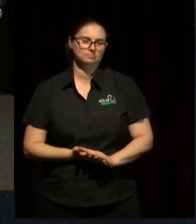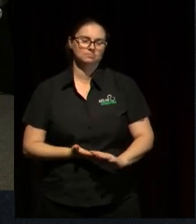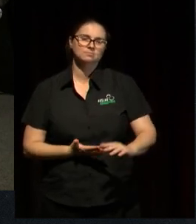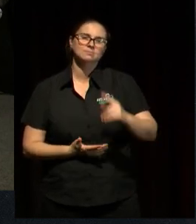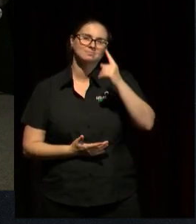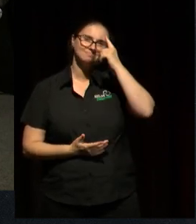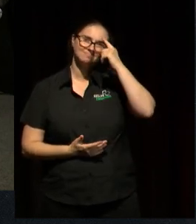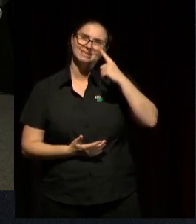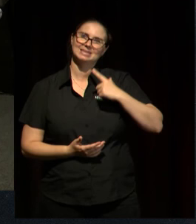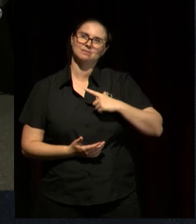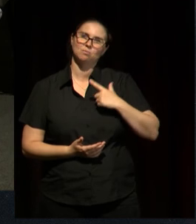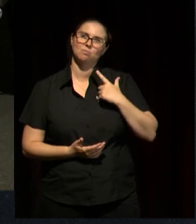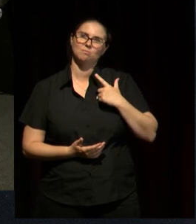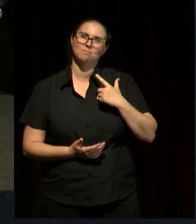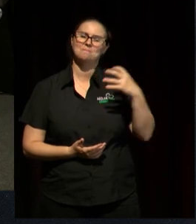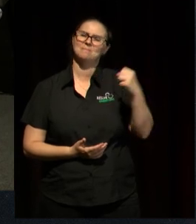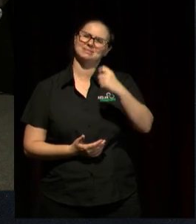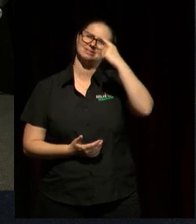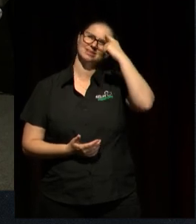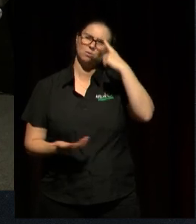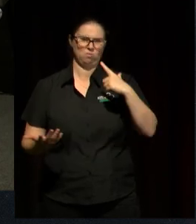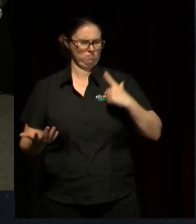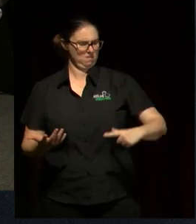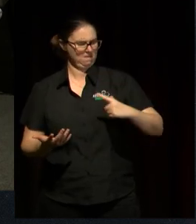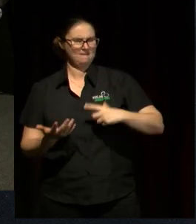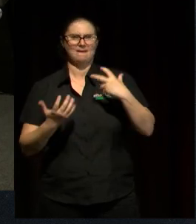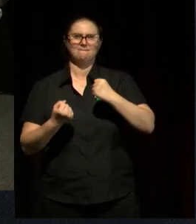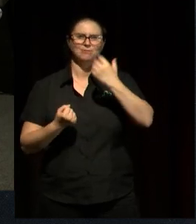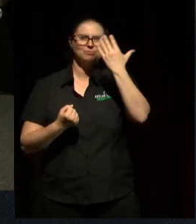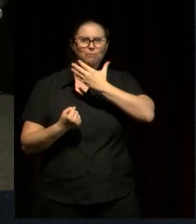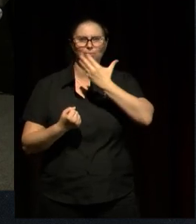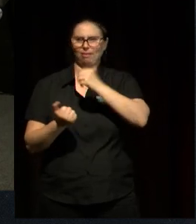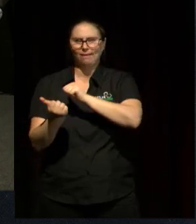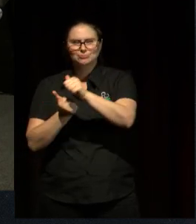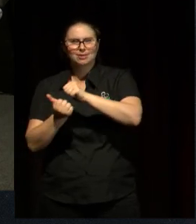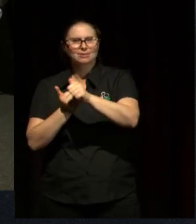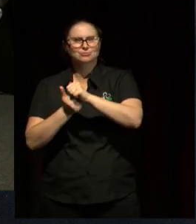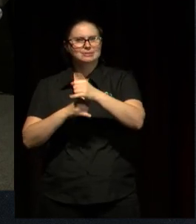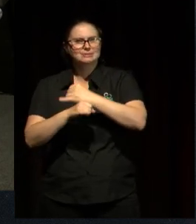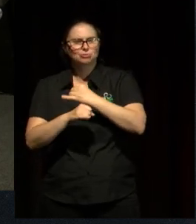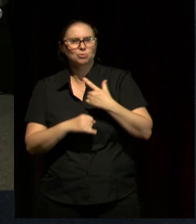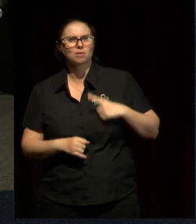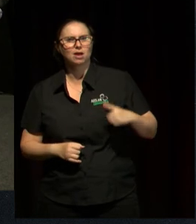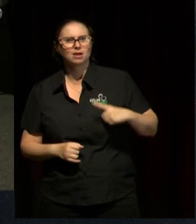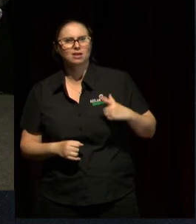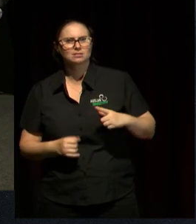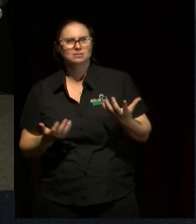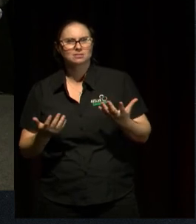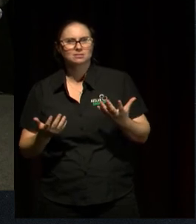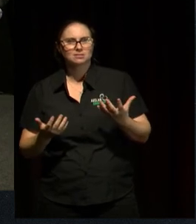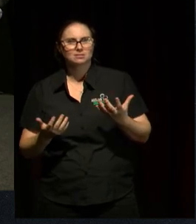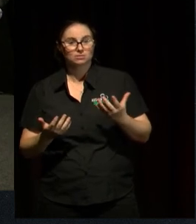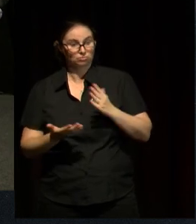educational institutions. And that's a huge question, right? We've been teaching children in funnels